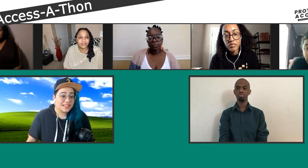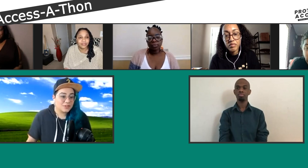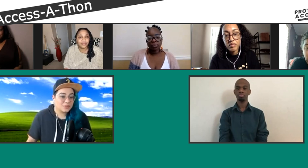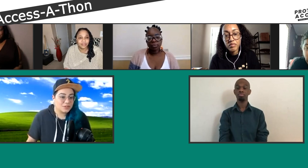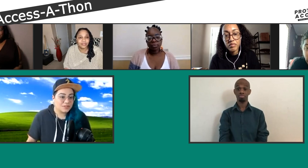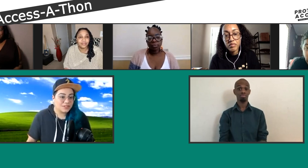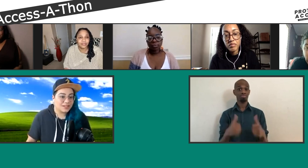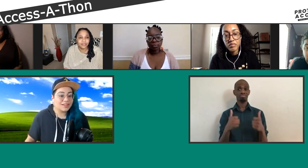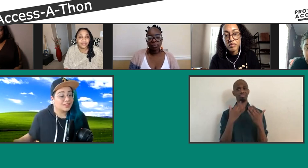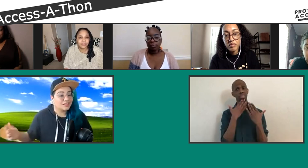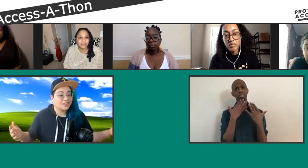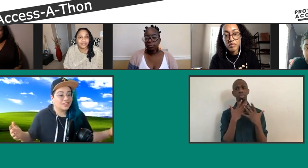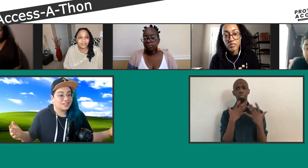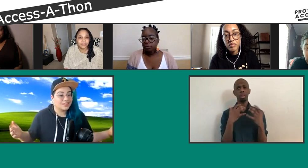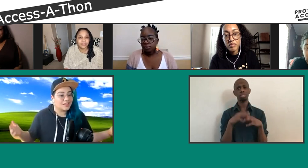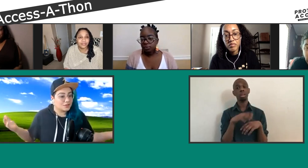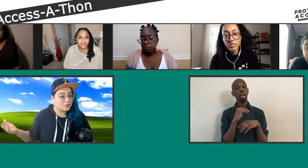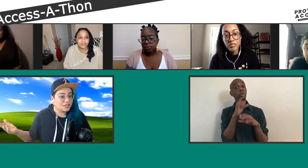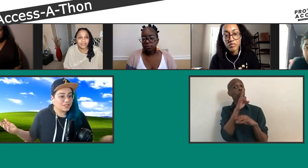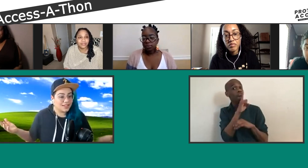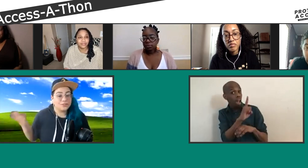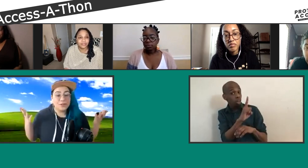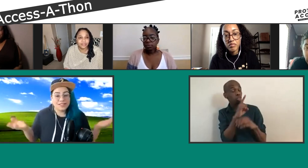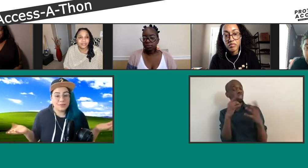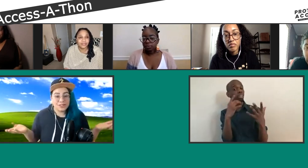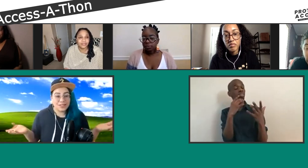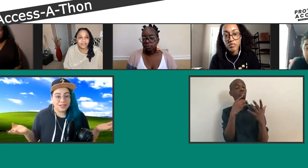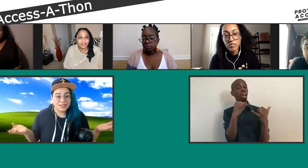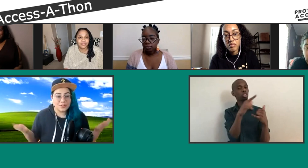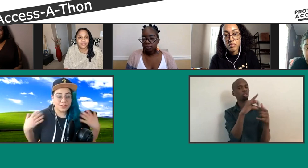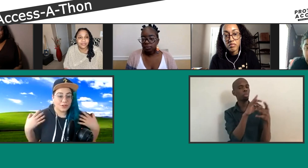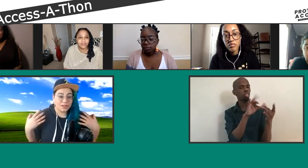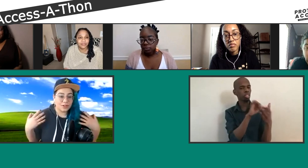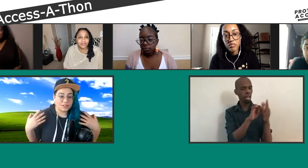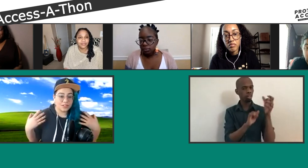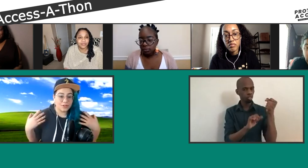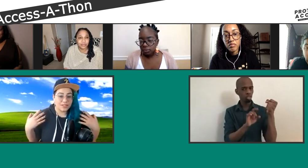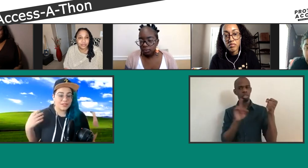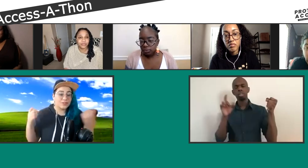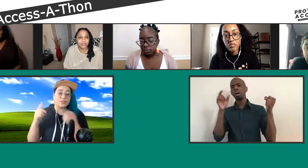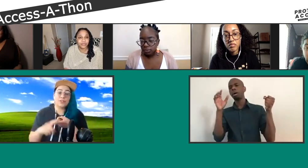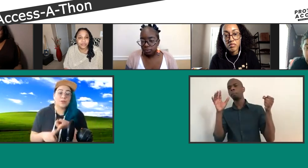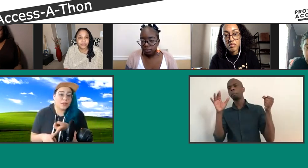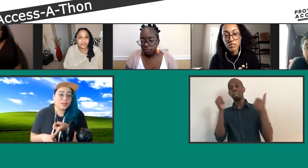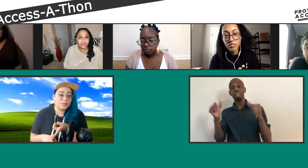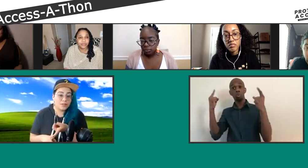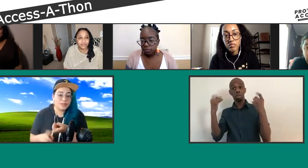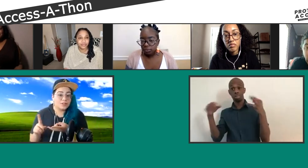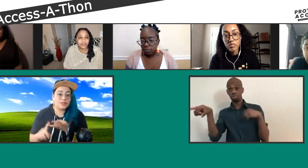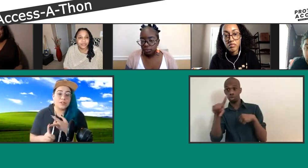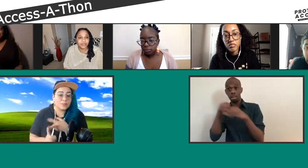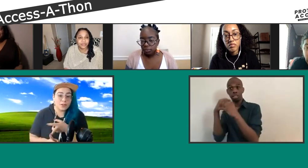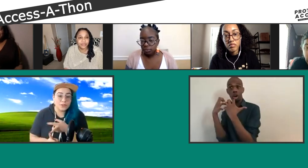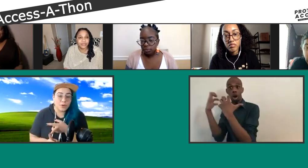Thank you so much, Raven. And actually, now that you've mentioned that, if there is anyone in the audience who doesn't already volunteer with us, there's no time commitment,